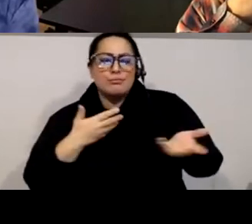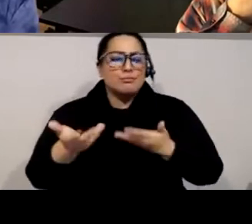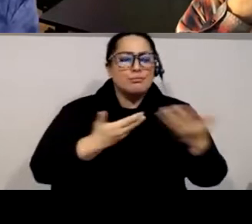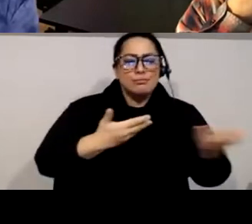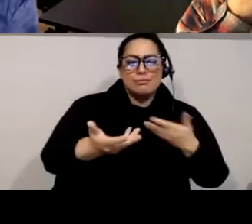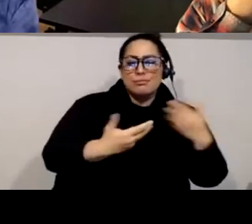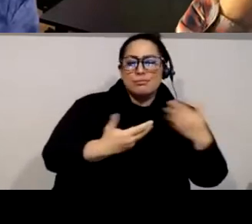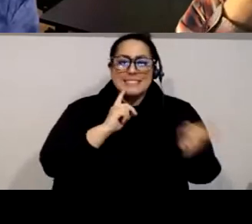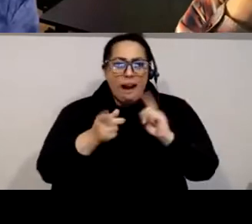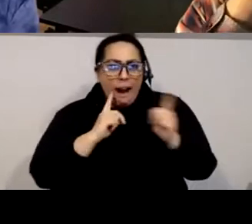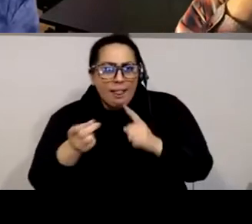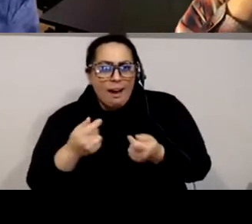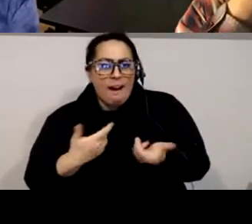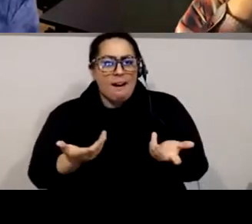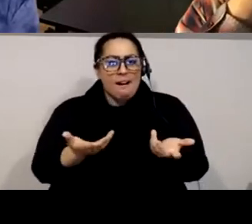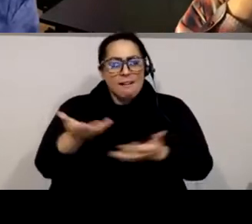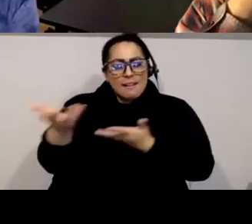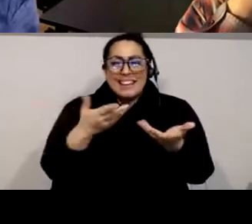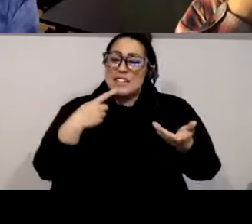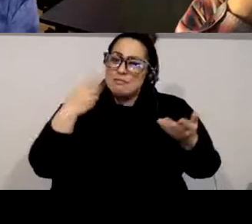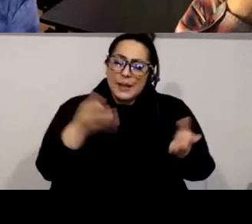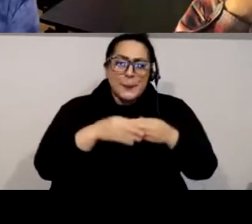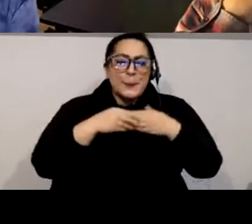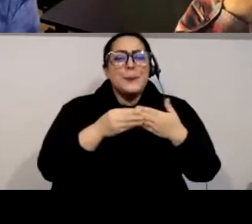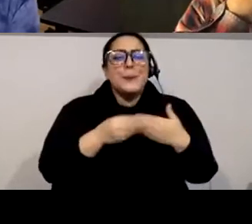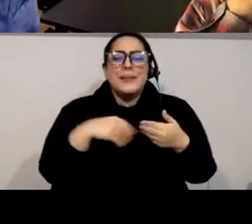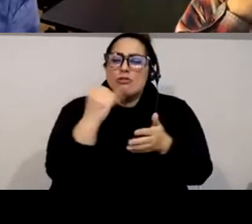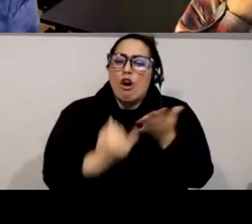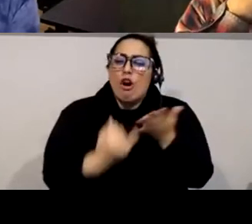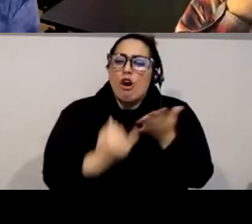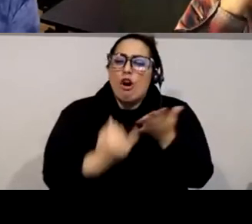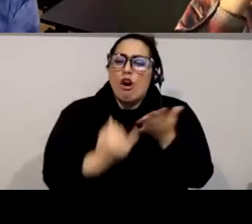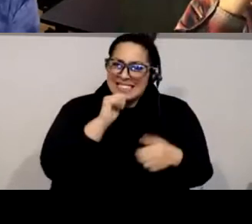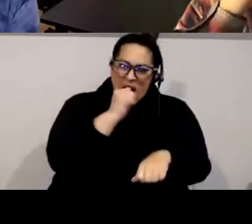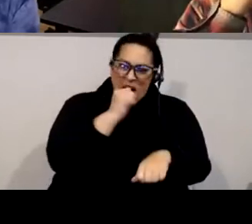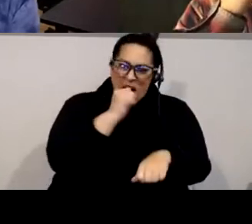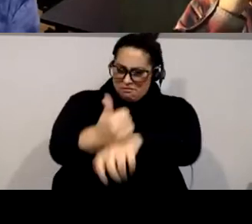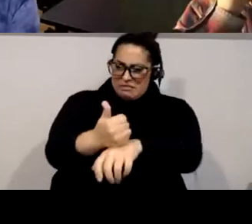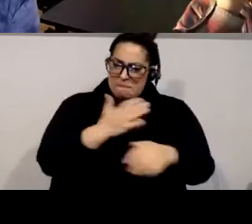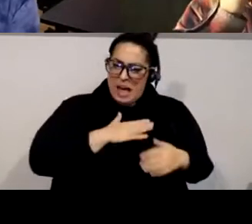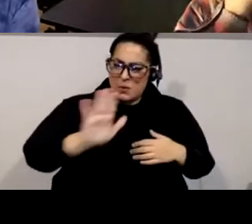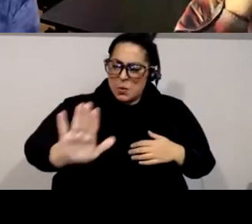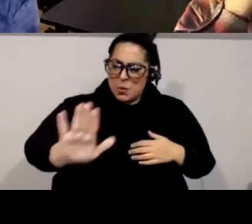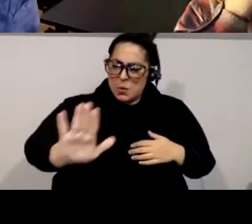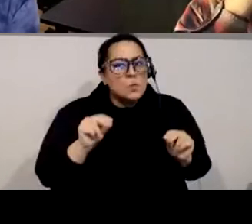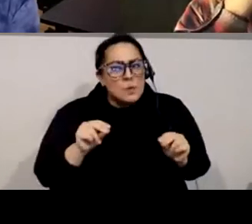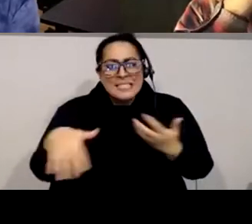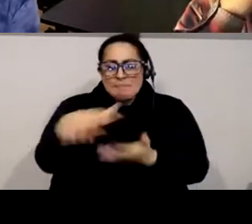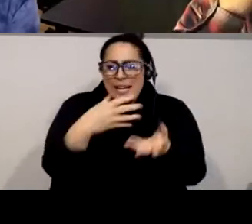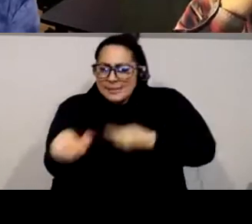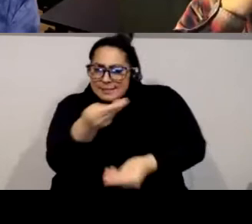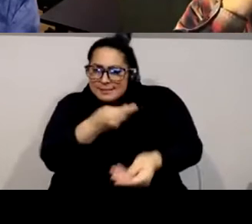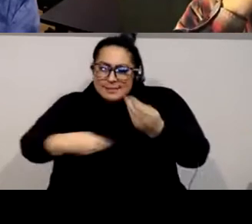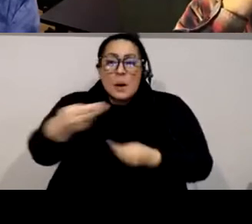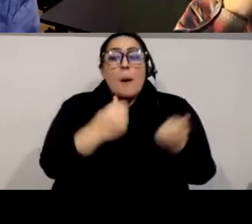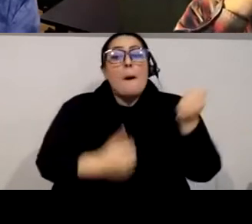with with with art it's fluid it's not fixed you you see something you hear it you play it now most punjabi songs if you took out the